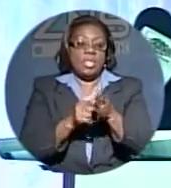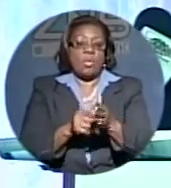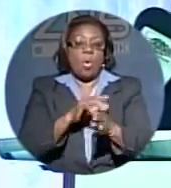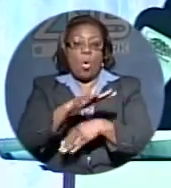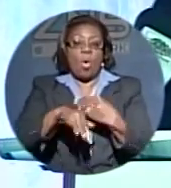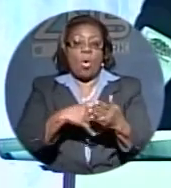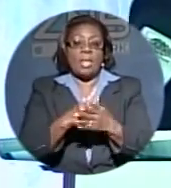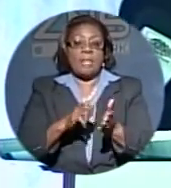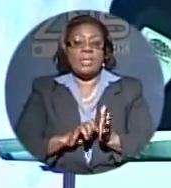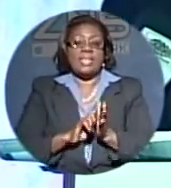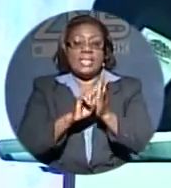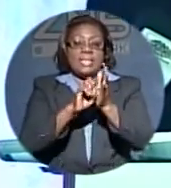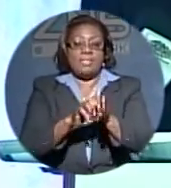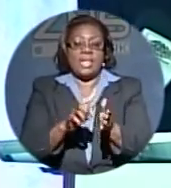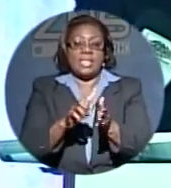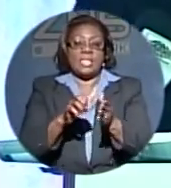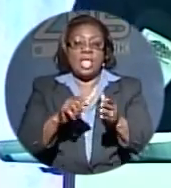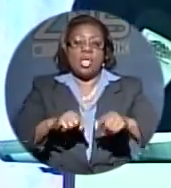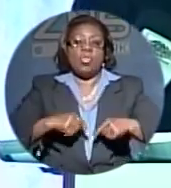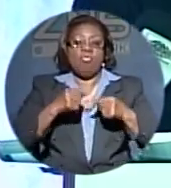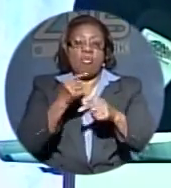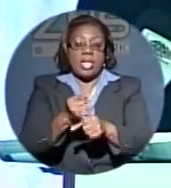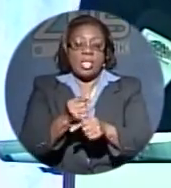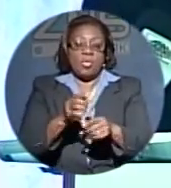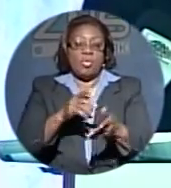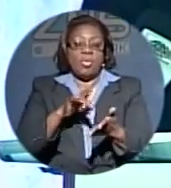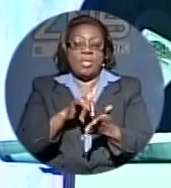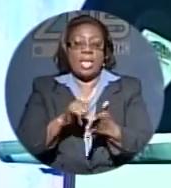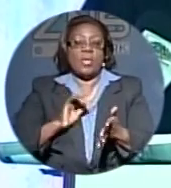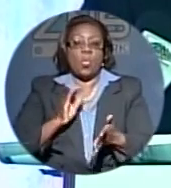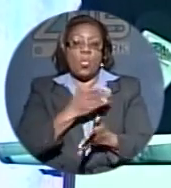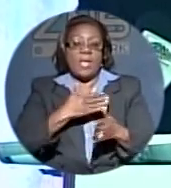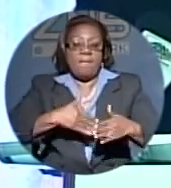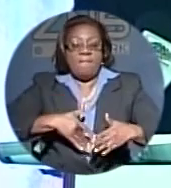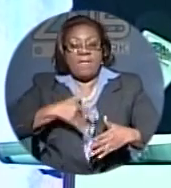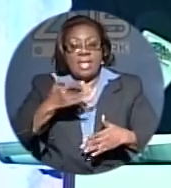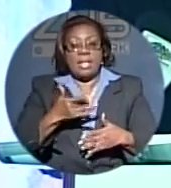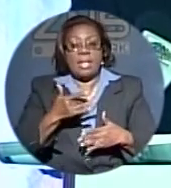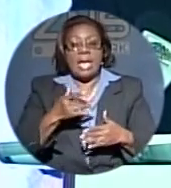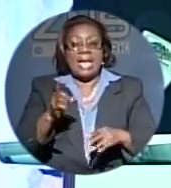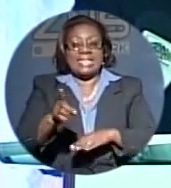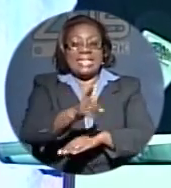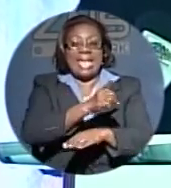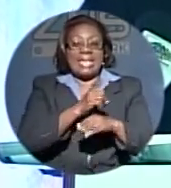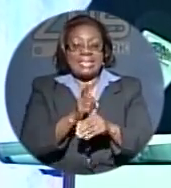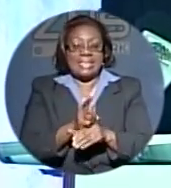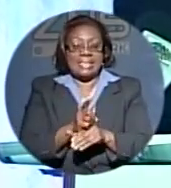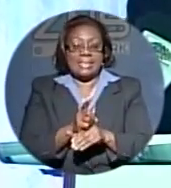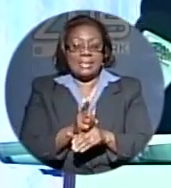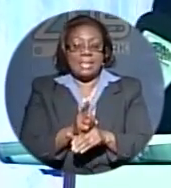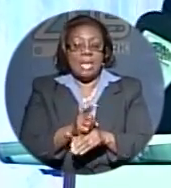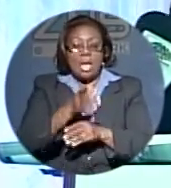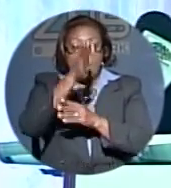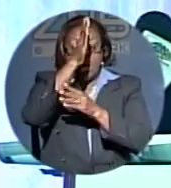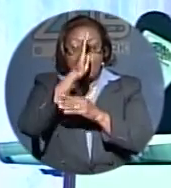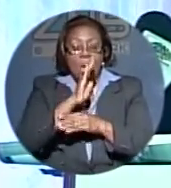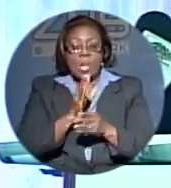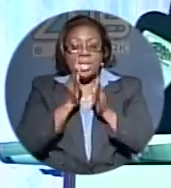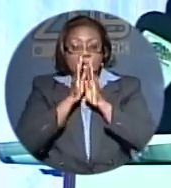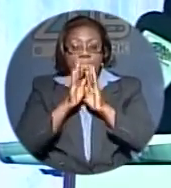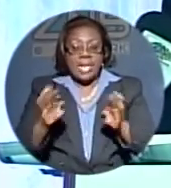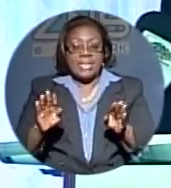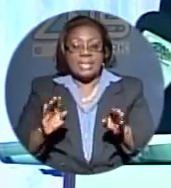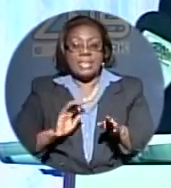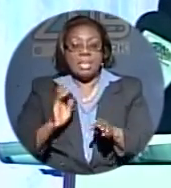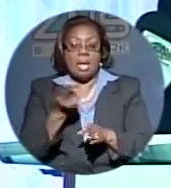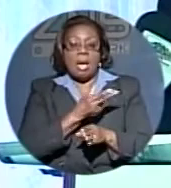to express the gratitude that we feel as a diocese. God has blessed us tremendously.